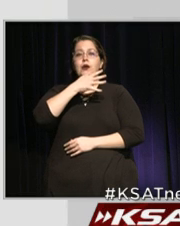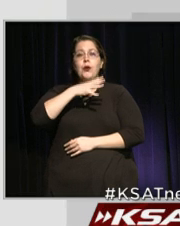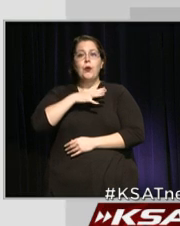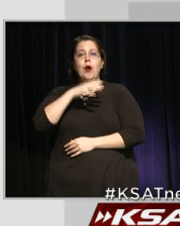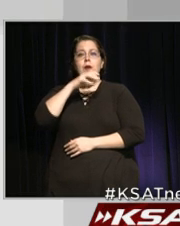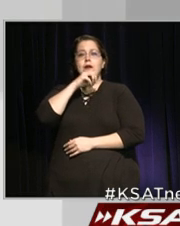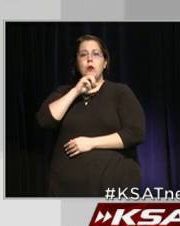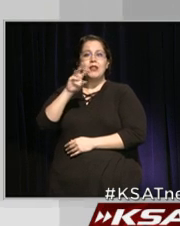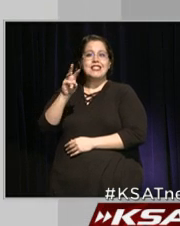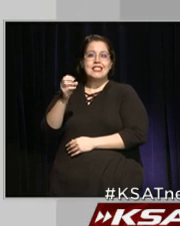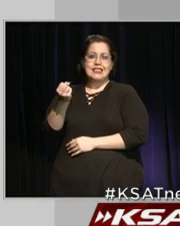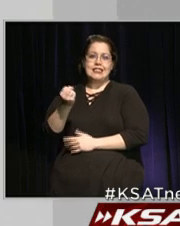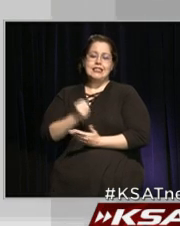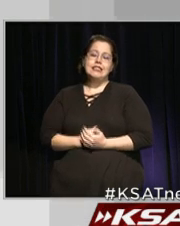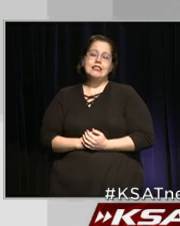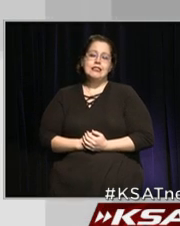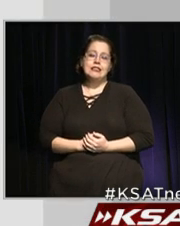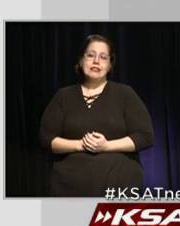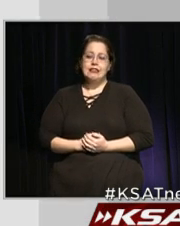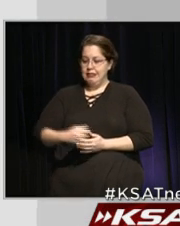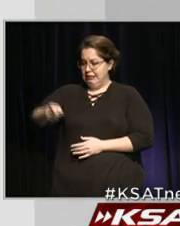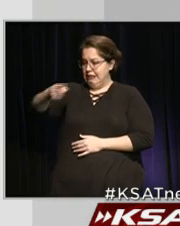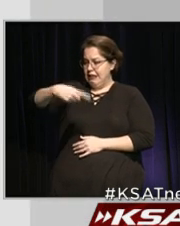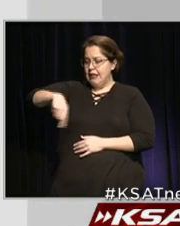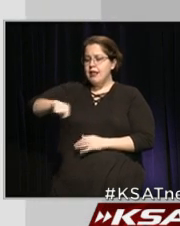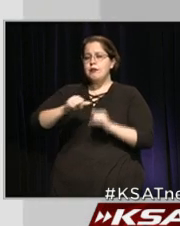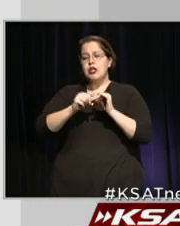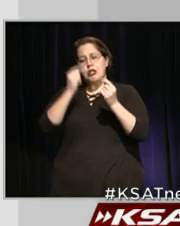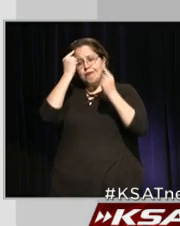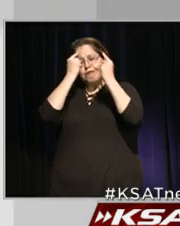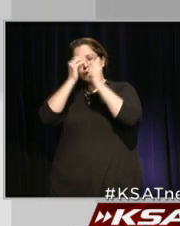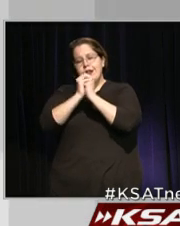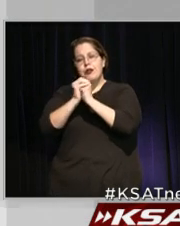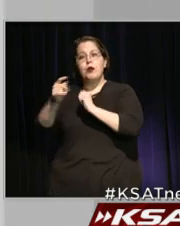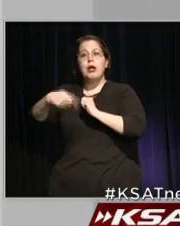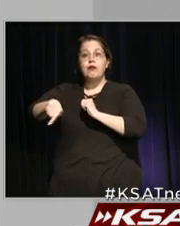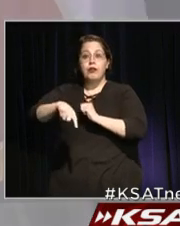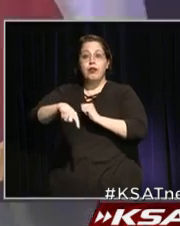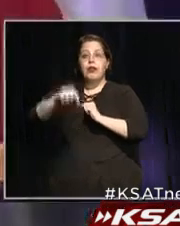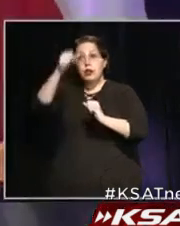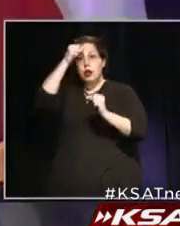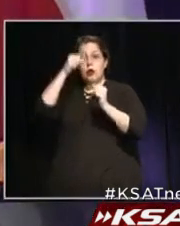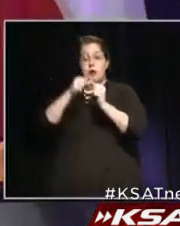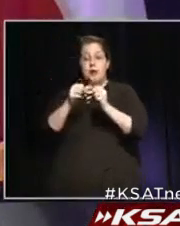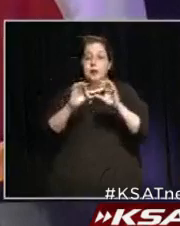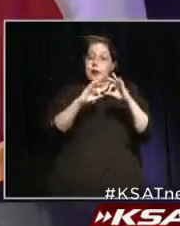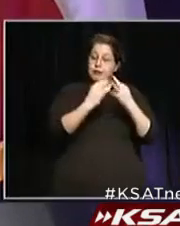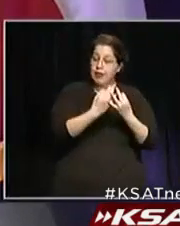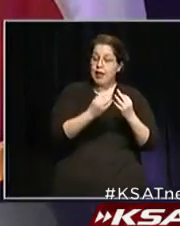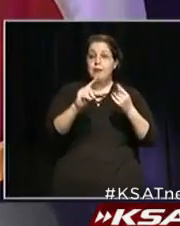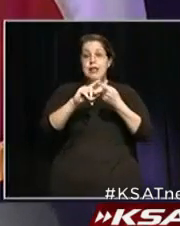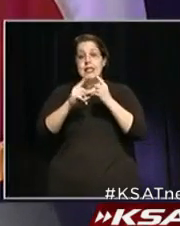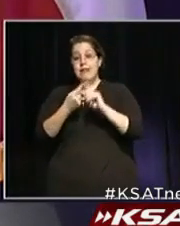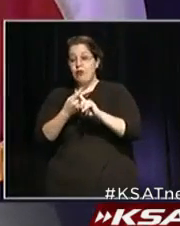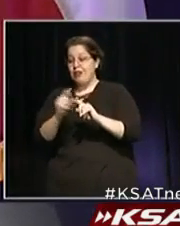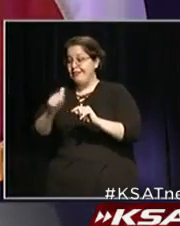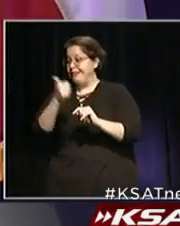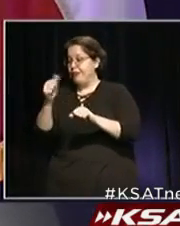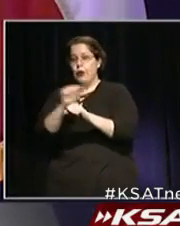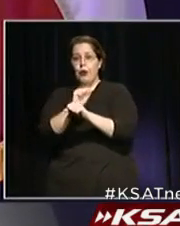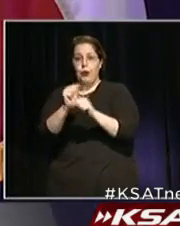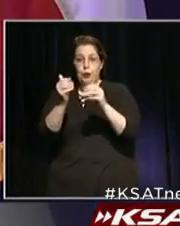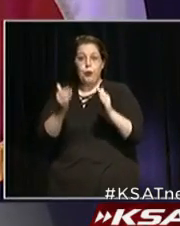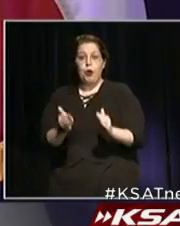in her 60s. Please keep them in your thoughts and prayers, and remember that our families and our friends, our co-workers are